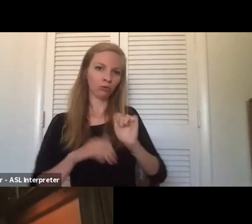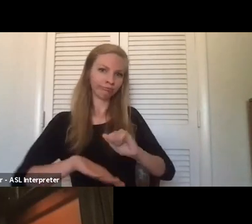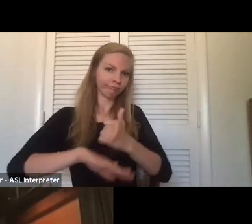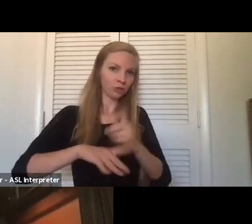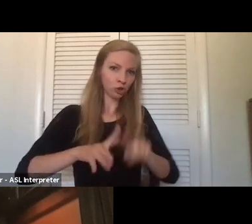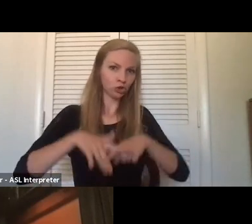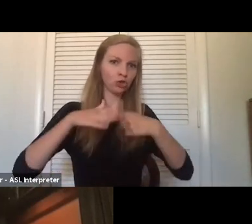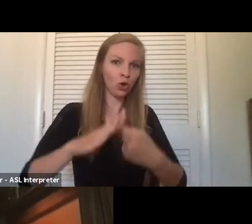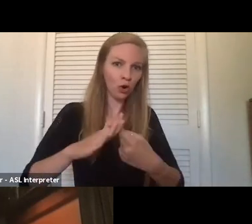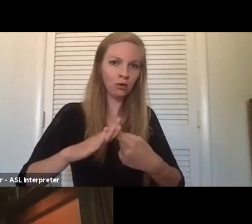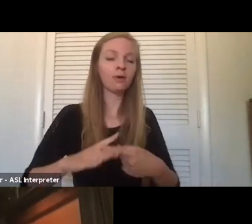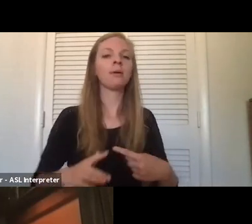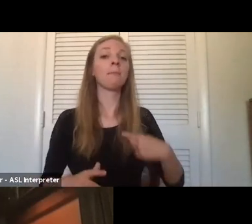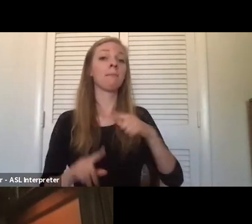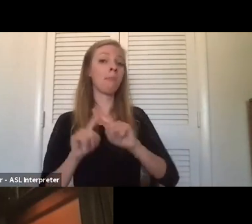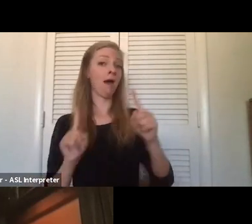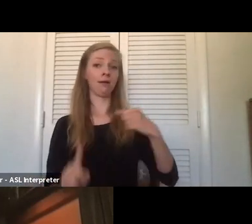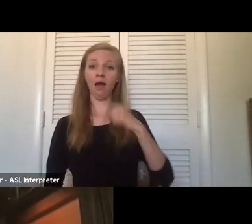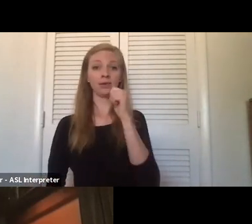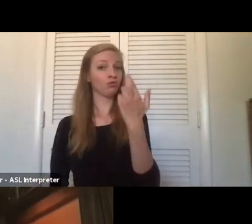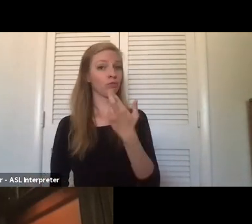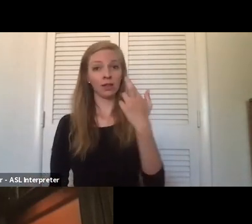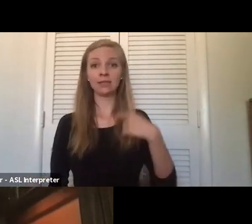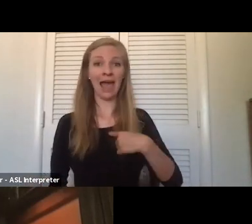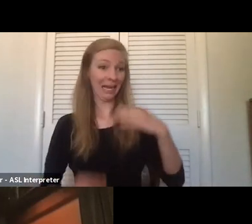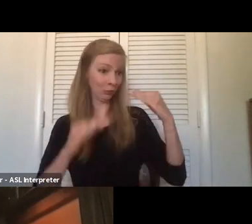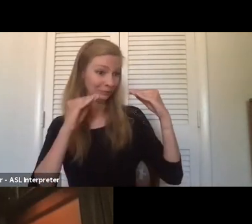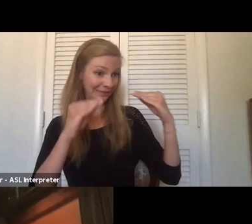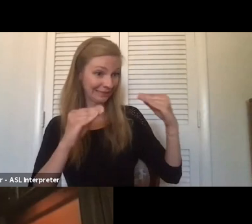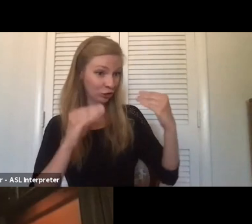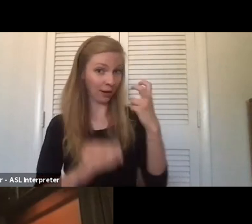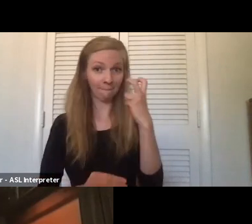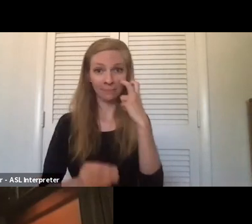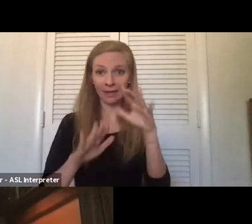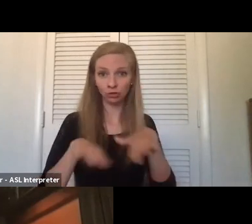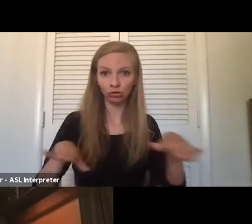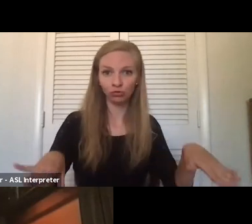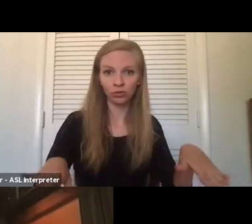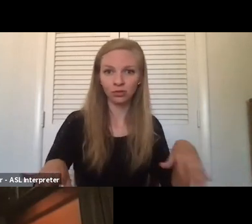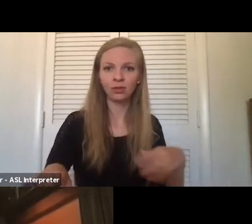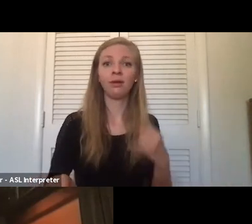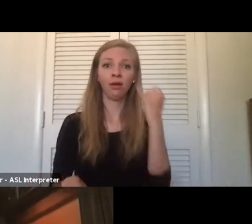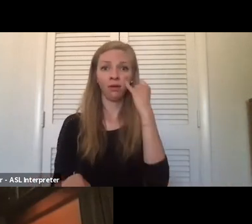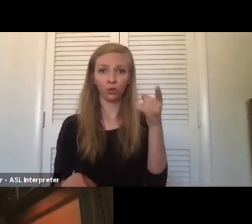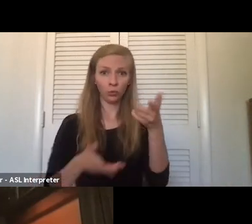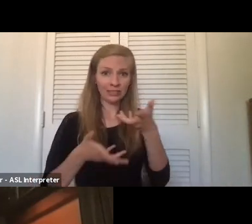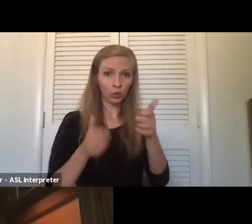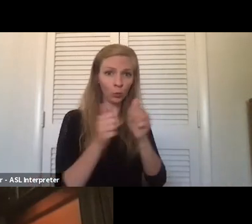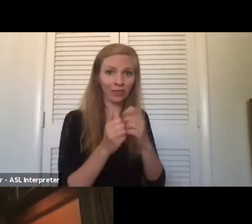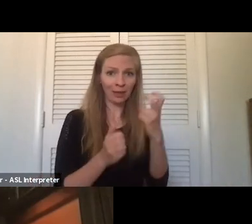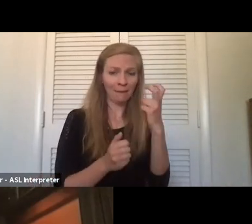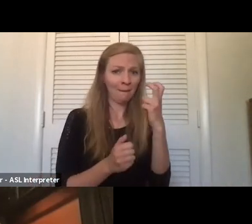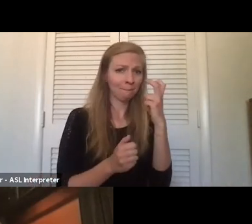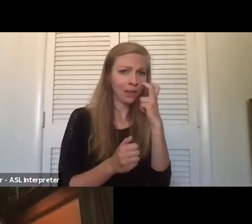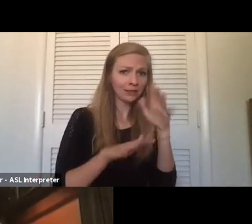but I didn't realize I would be teaching blind children. Um, and when you deal with one, it's different than the movable